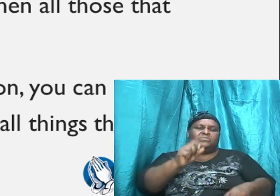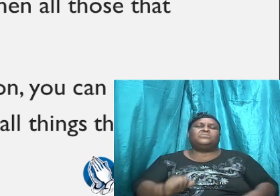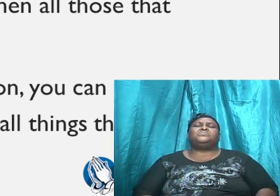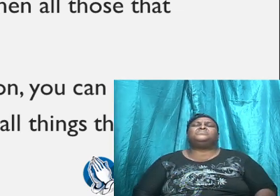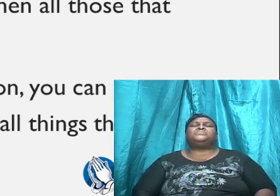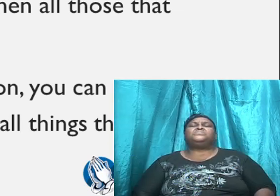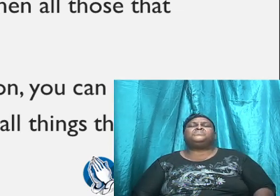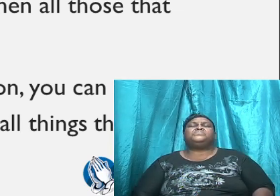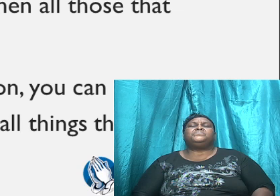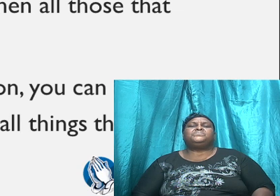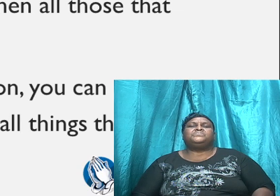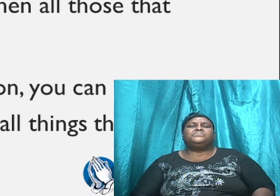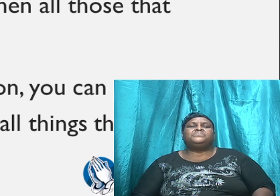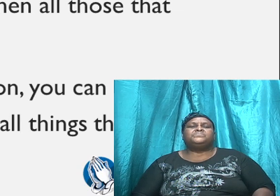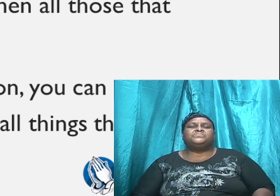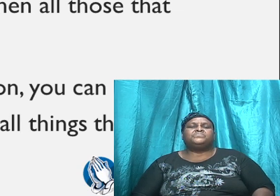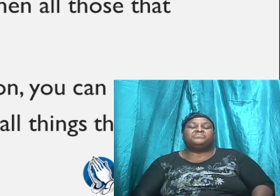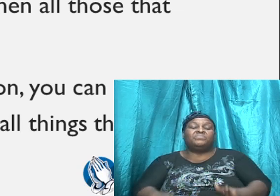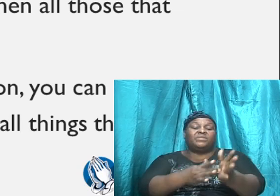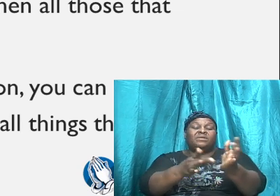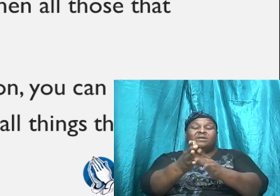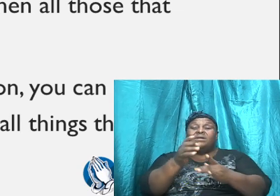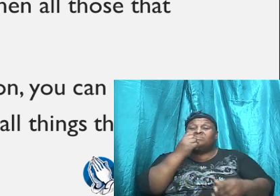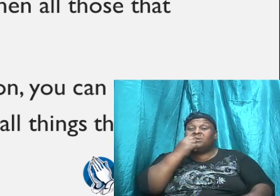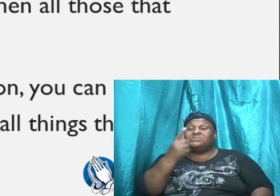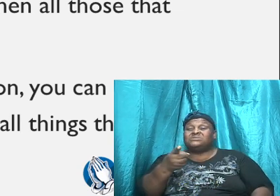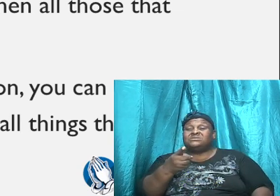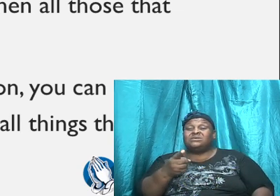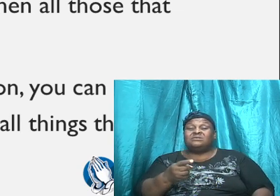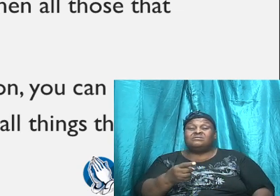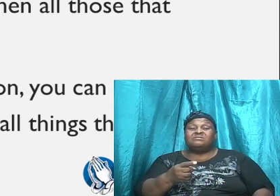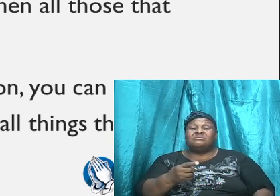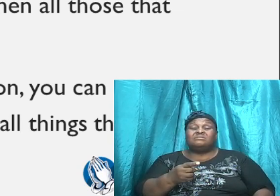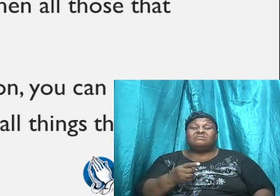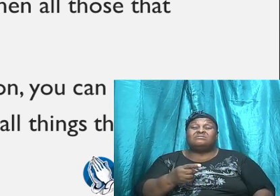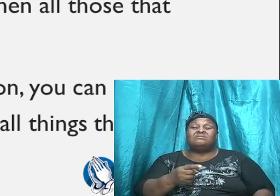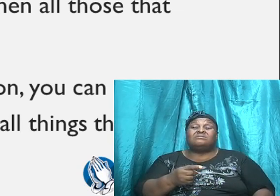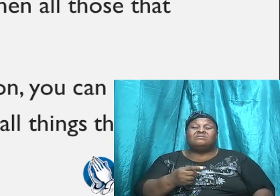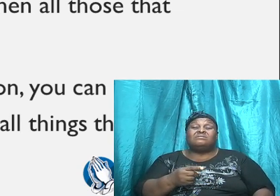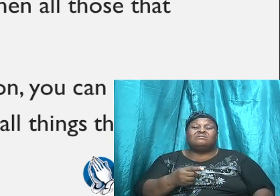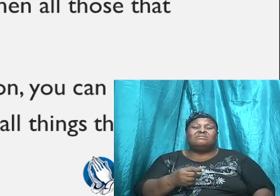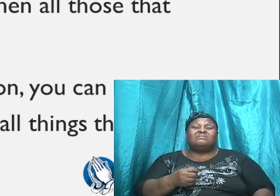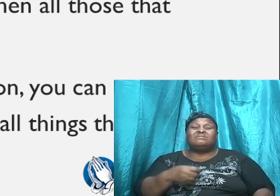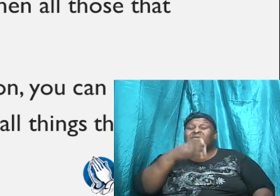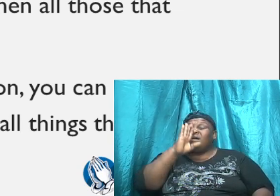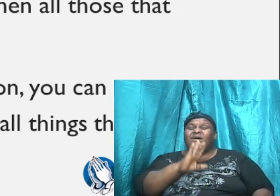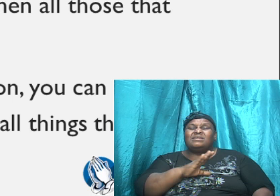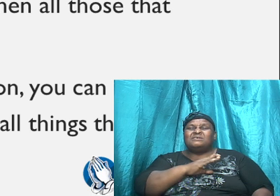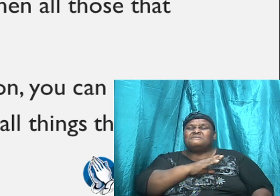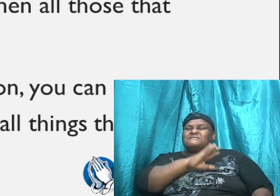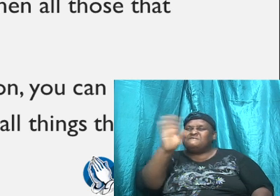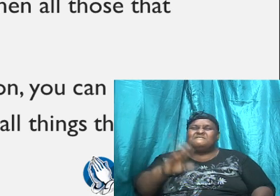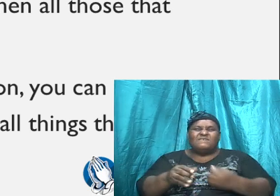side. The Bible says that he didn't spare his son,